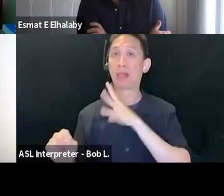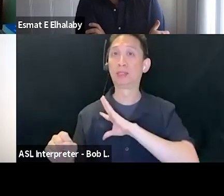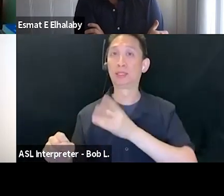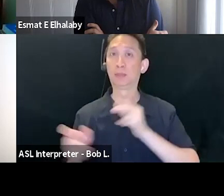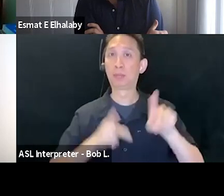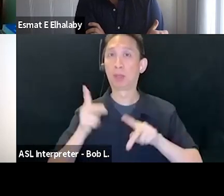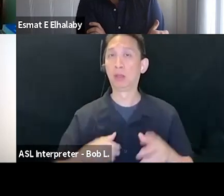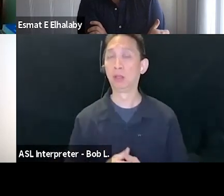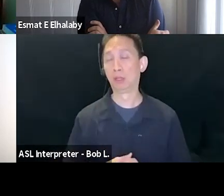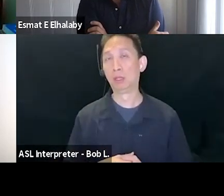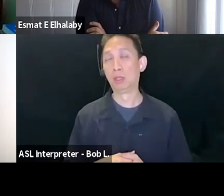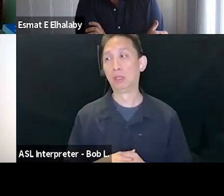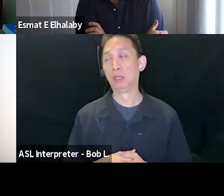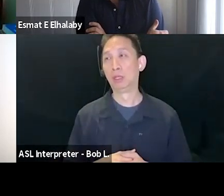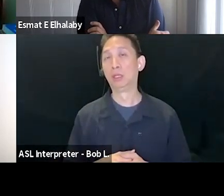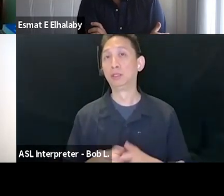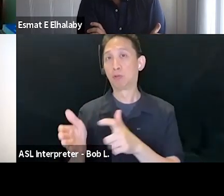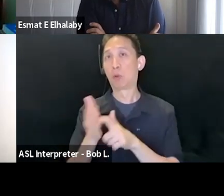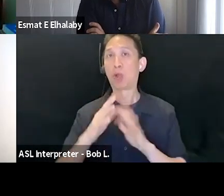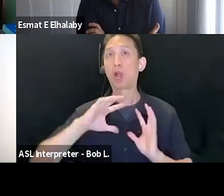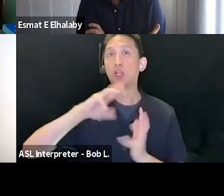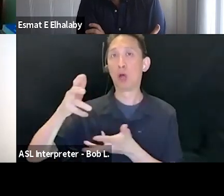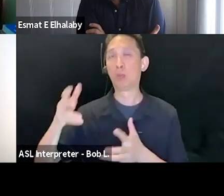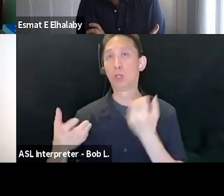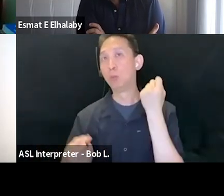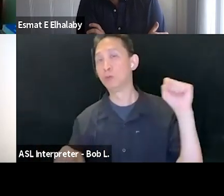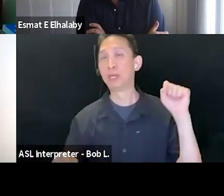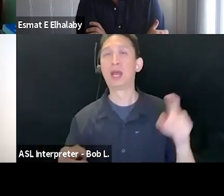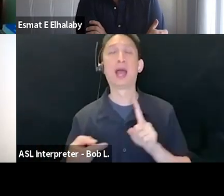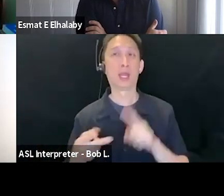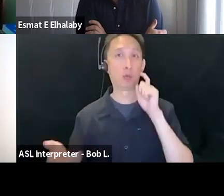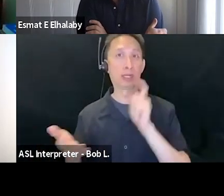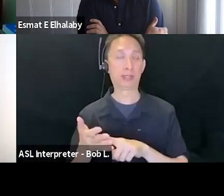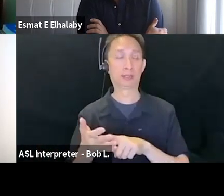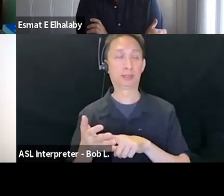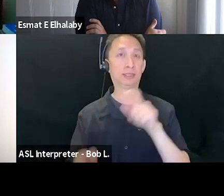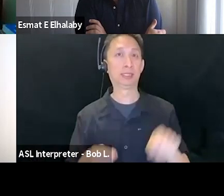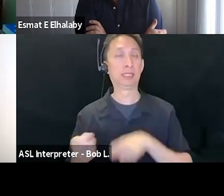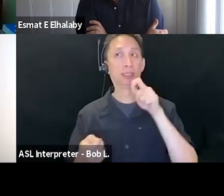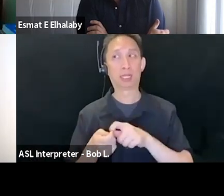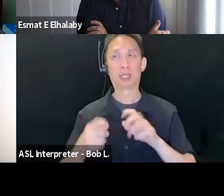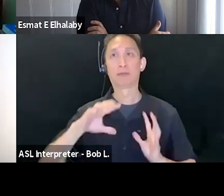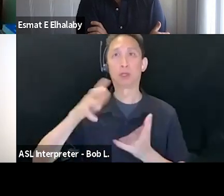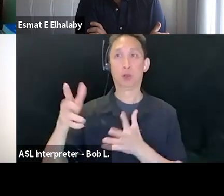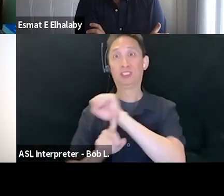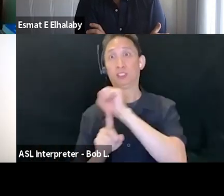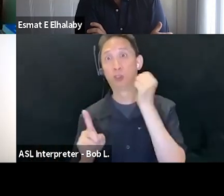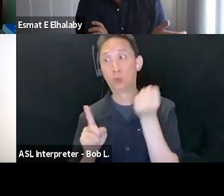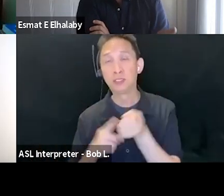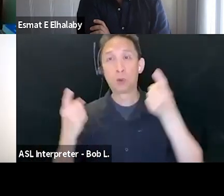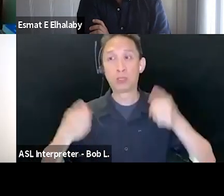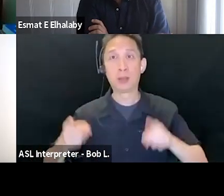not only a global movement, but a recognition of precisely the global conditions of